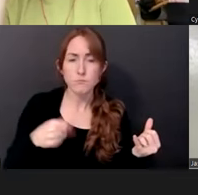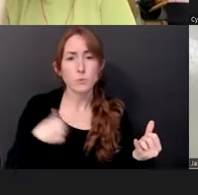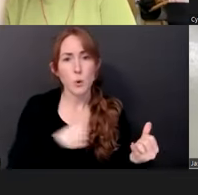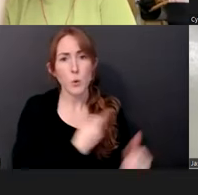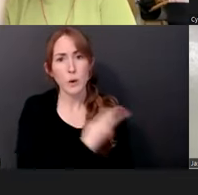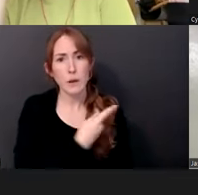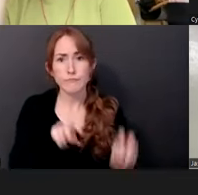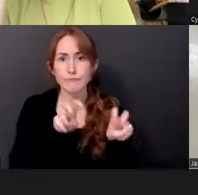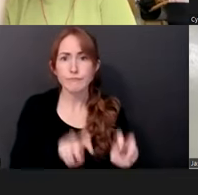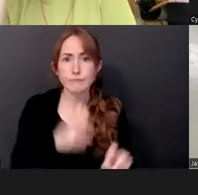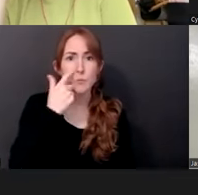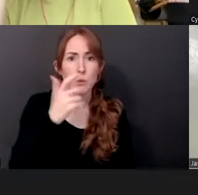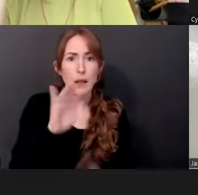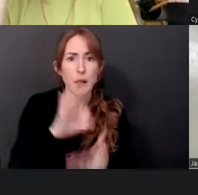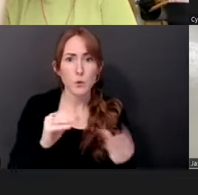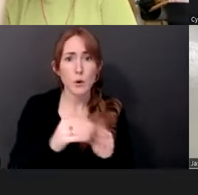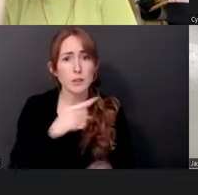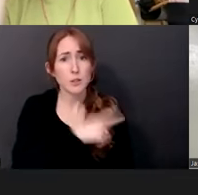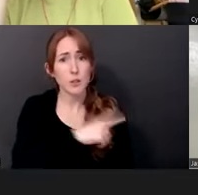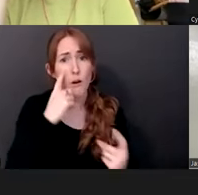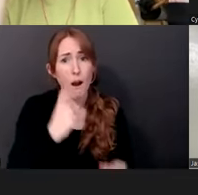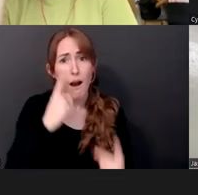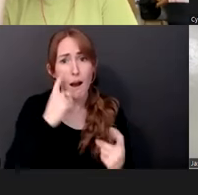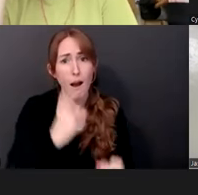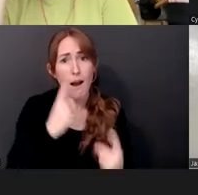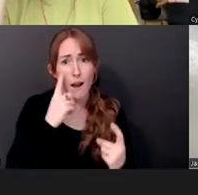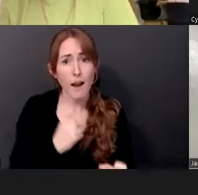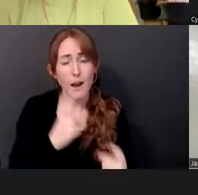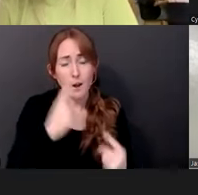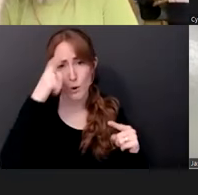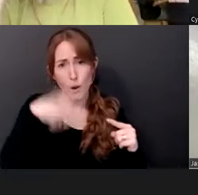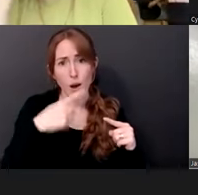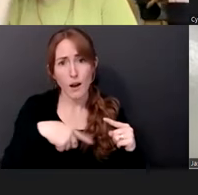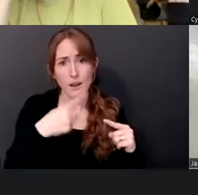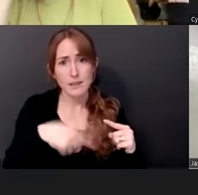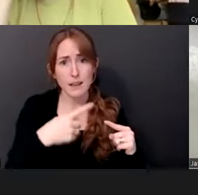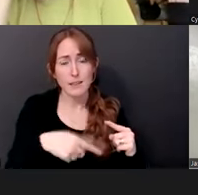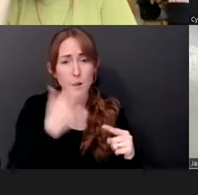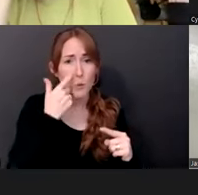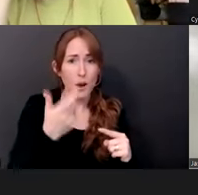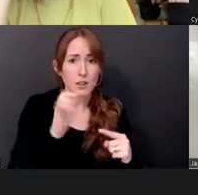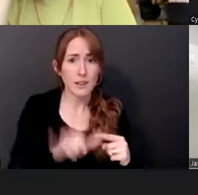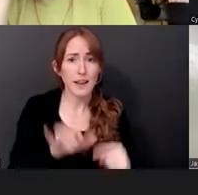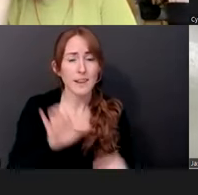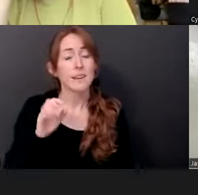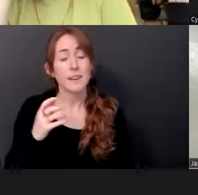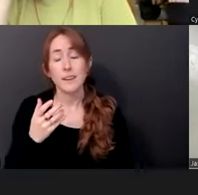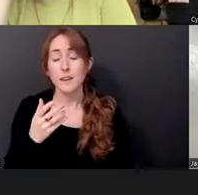and, and she, she cried as she processed what she was watching. And that was probably the most profound, uh,